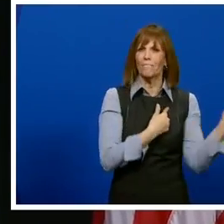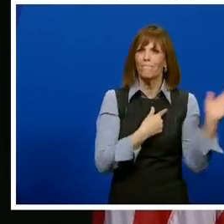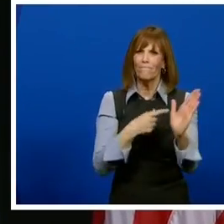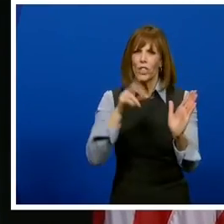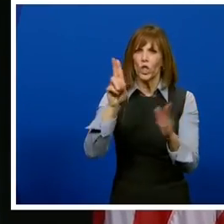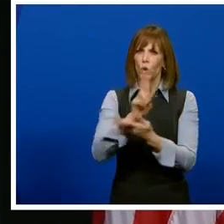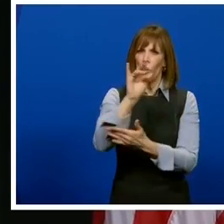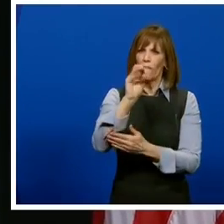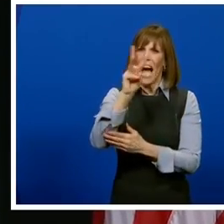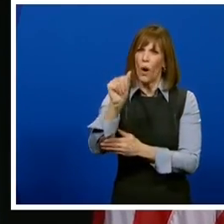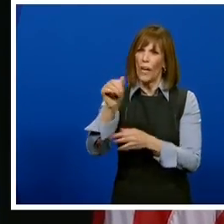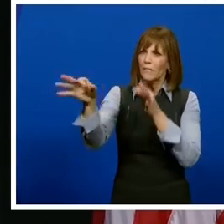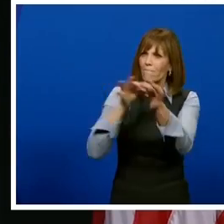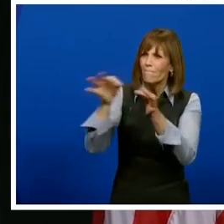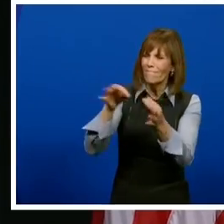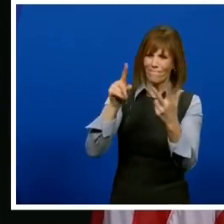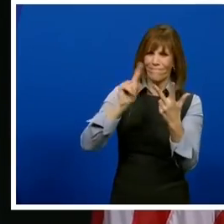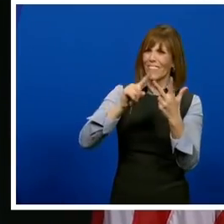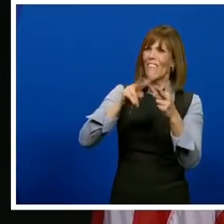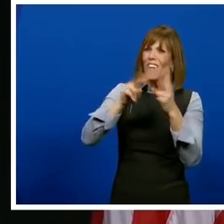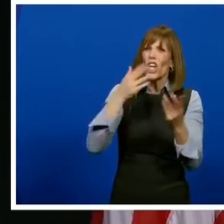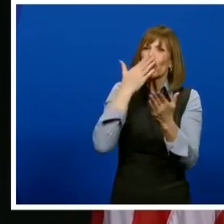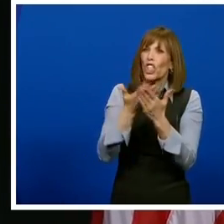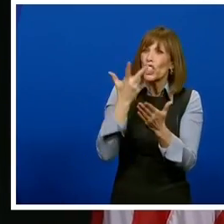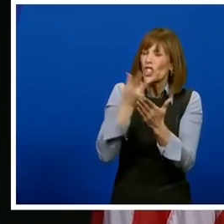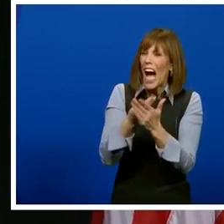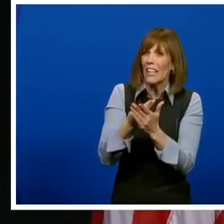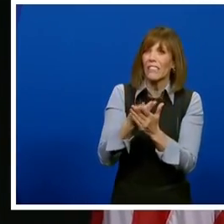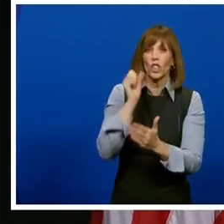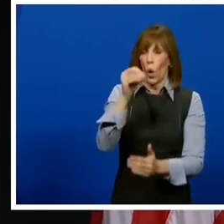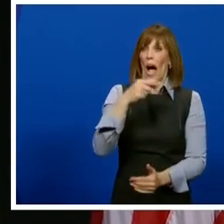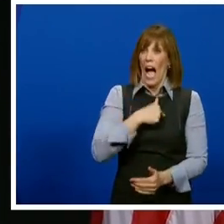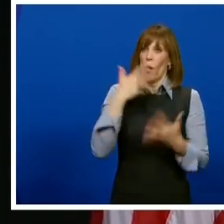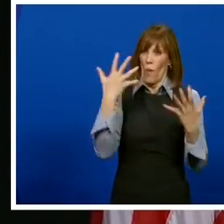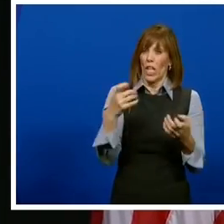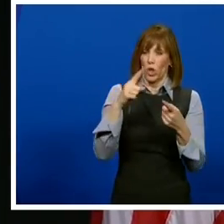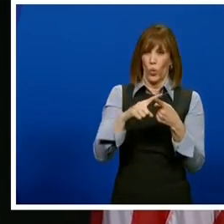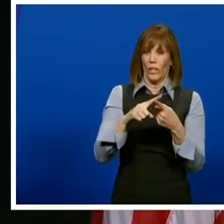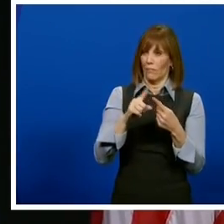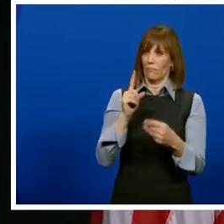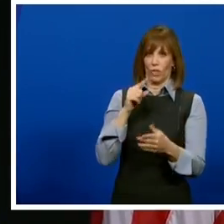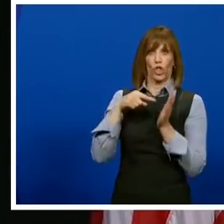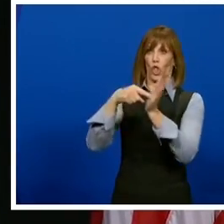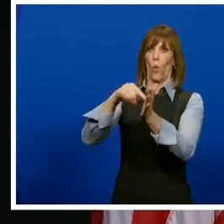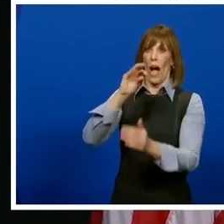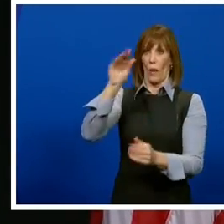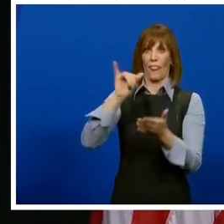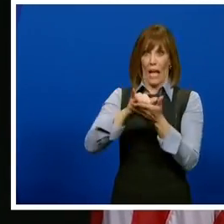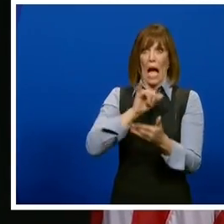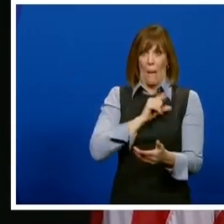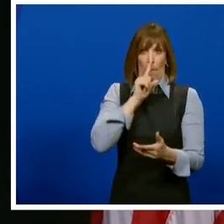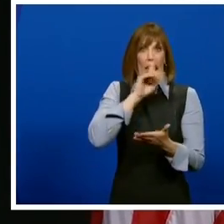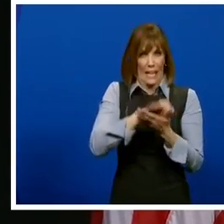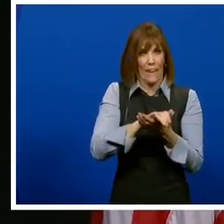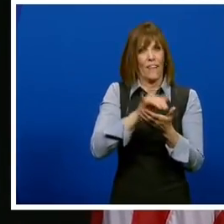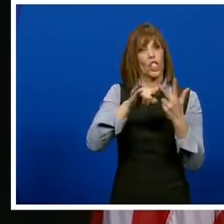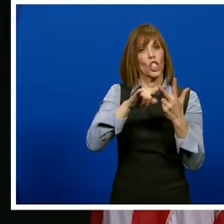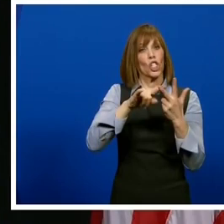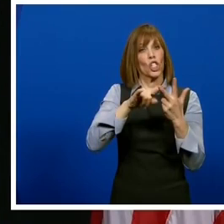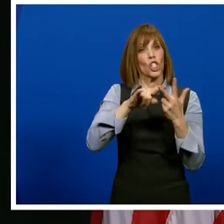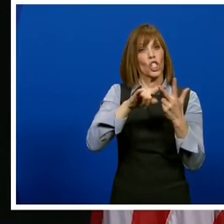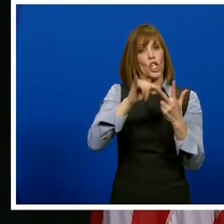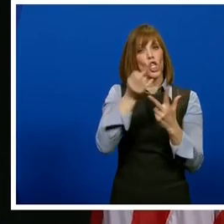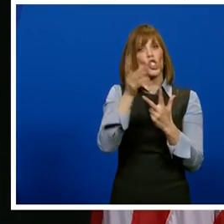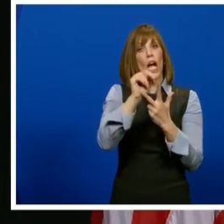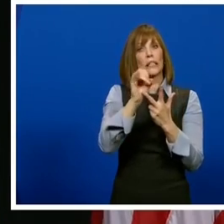trials. They know what it entails. This requires the same thing. And so I wanted to ensure Iowans that I believe it is a safe vaccine.